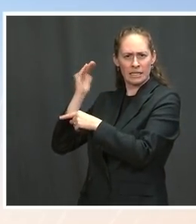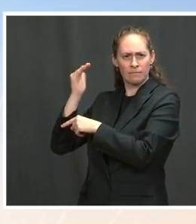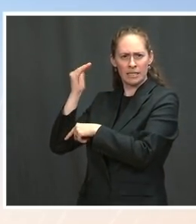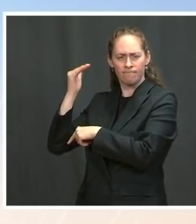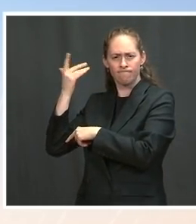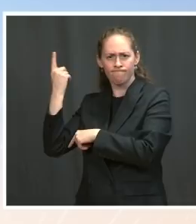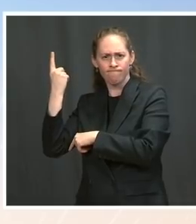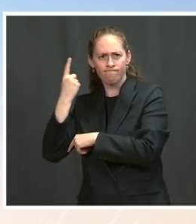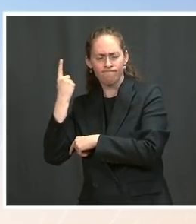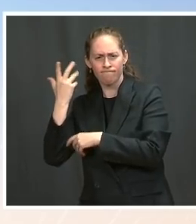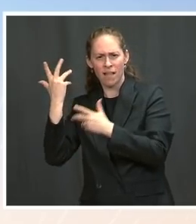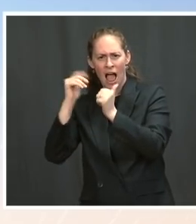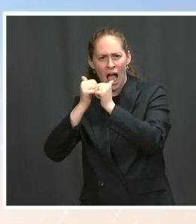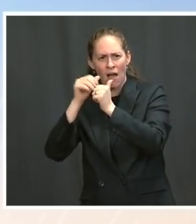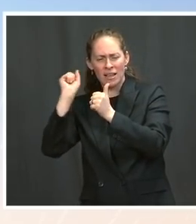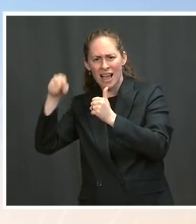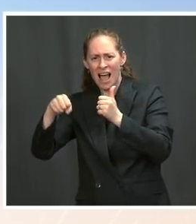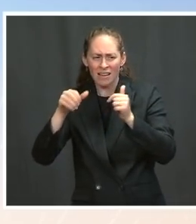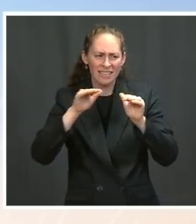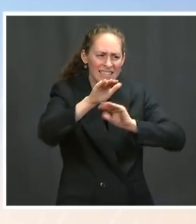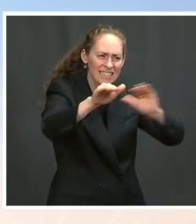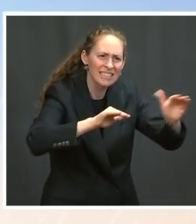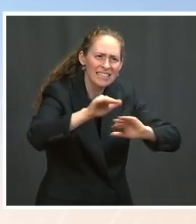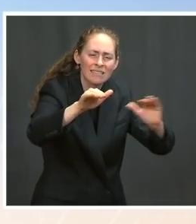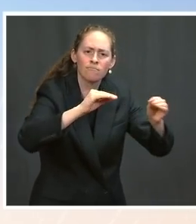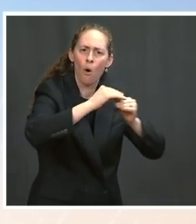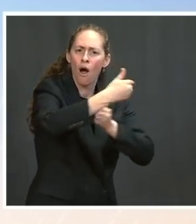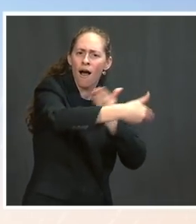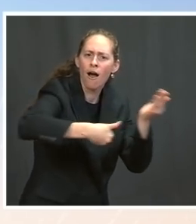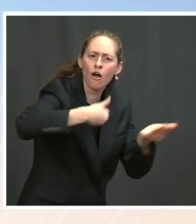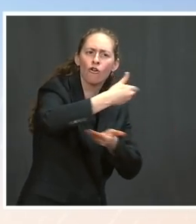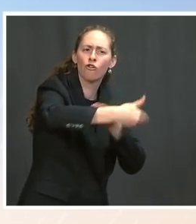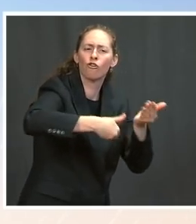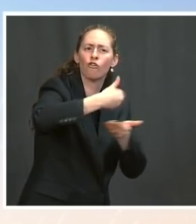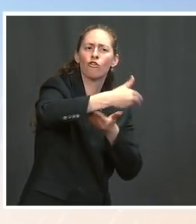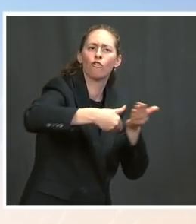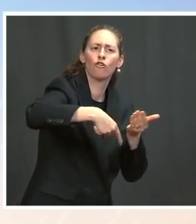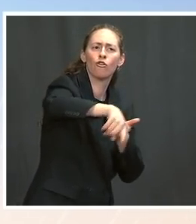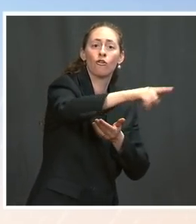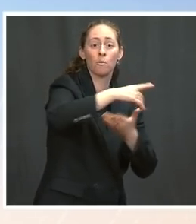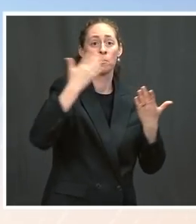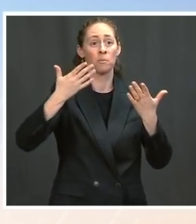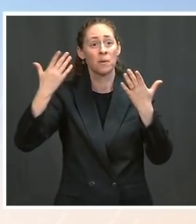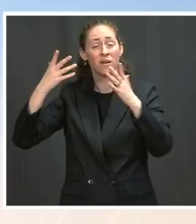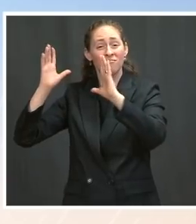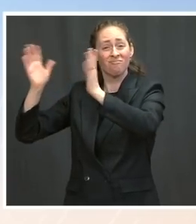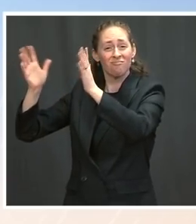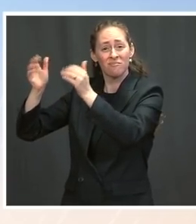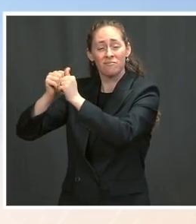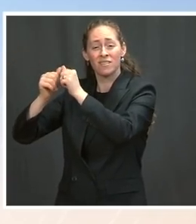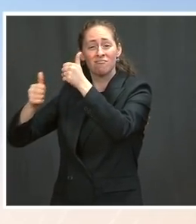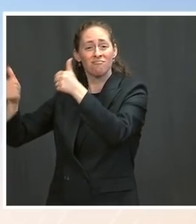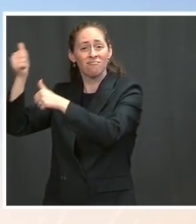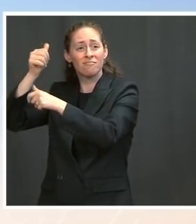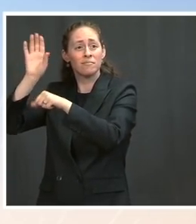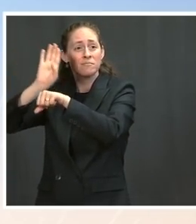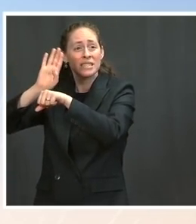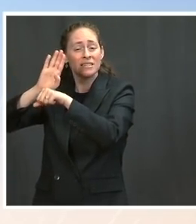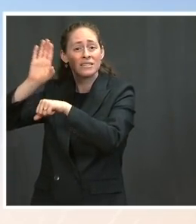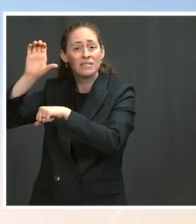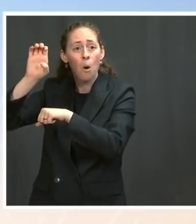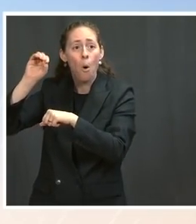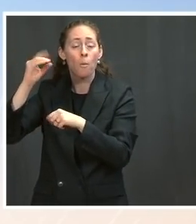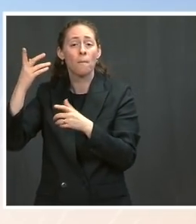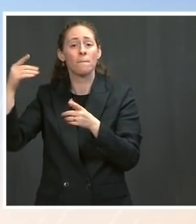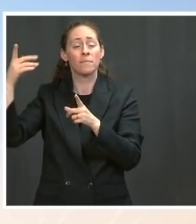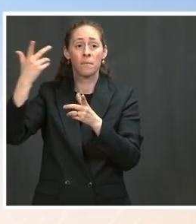could you see a world in which he'd be talking to CEOs about raising their, you know, salaries, that kind of thing? Has he been looking at options? Ms.